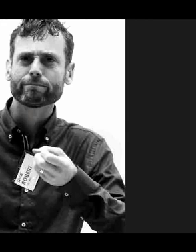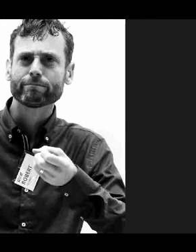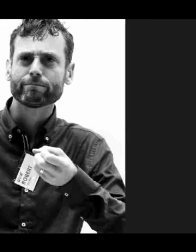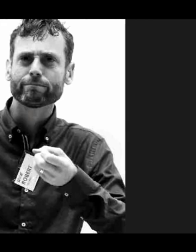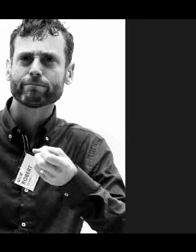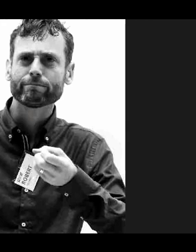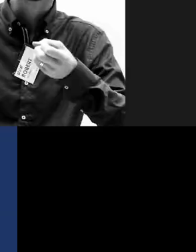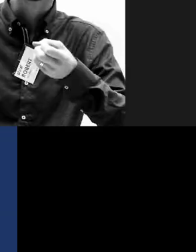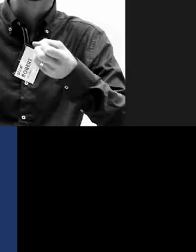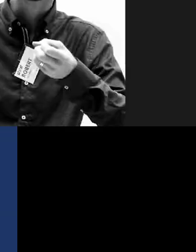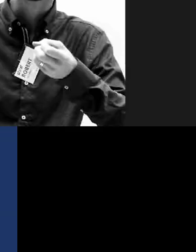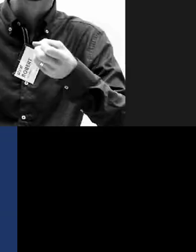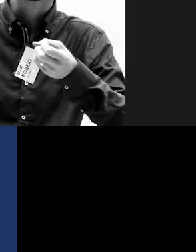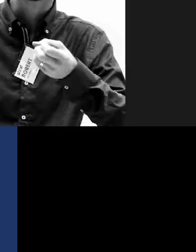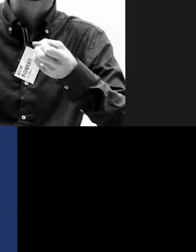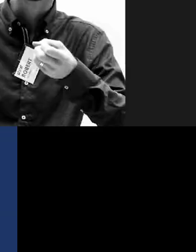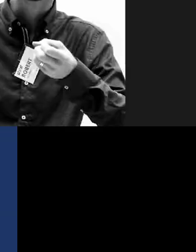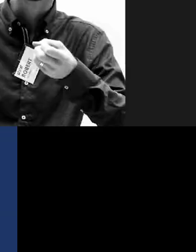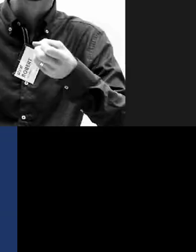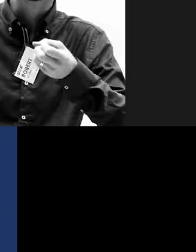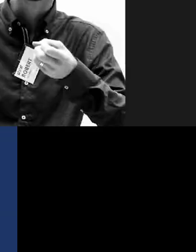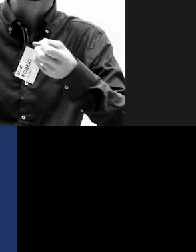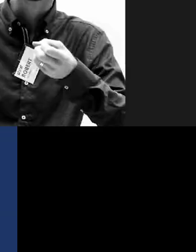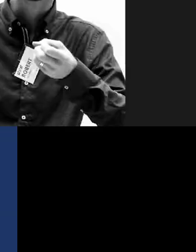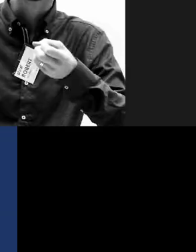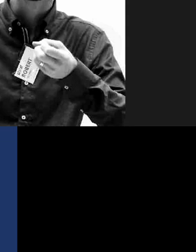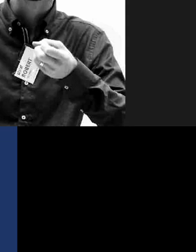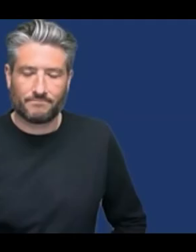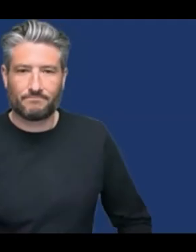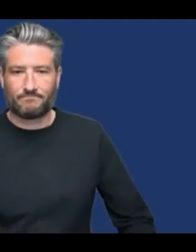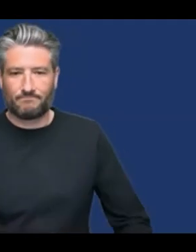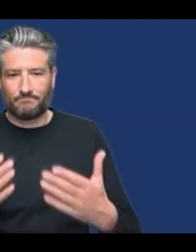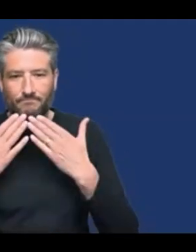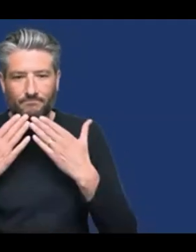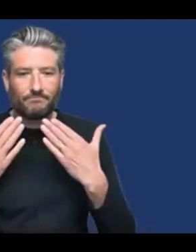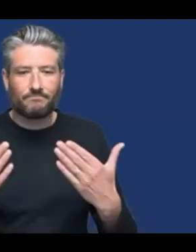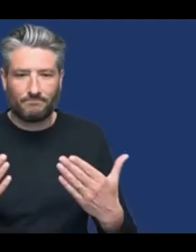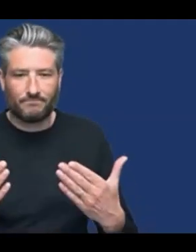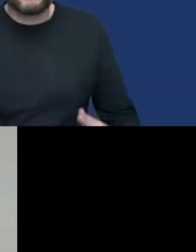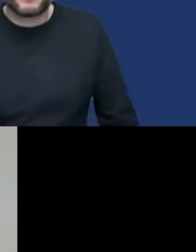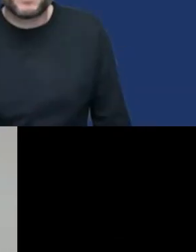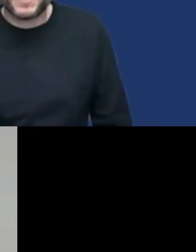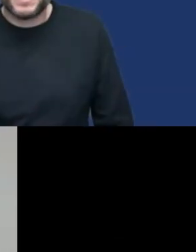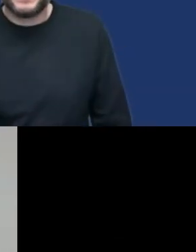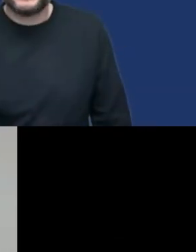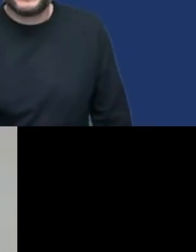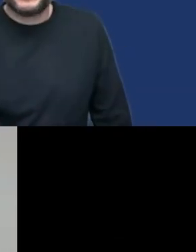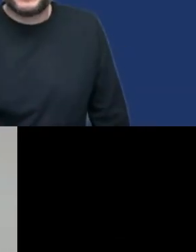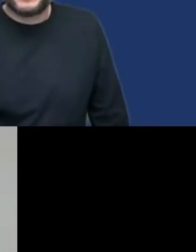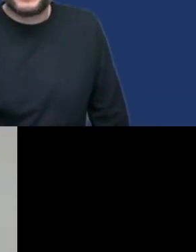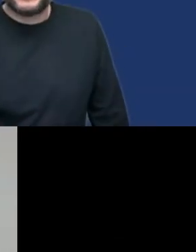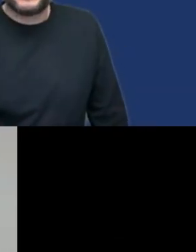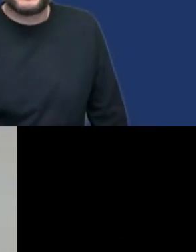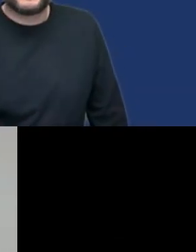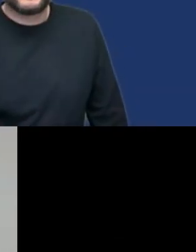Thank you very much. We are not having too many seconds